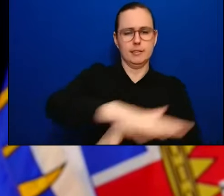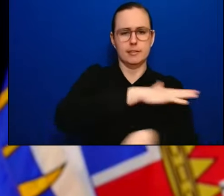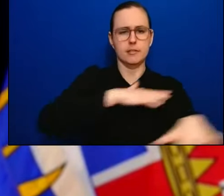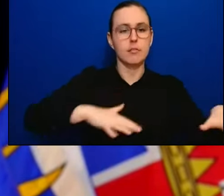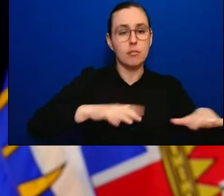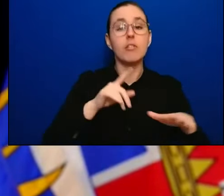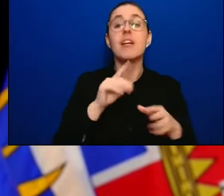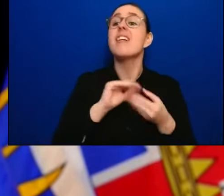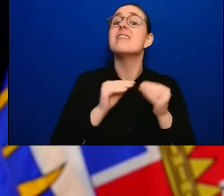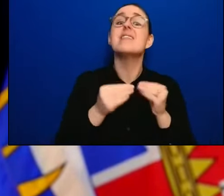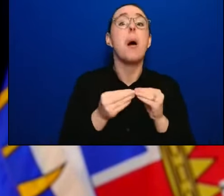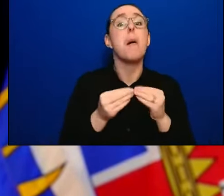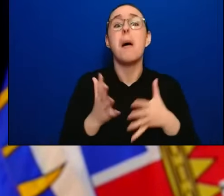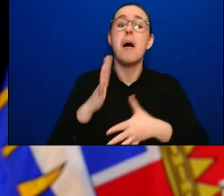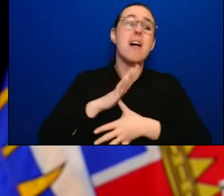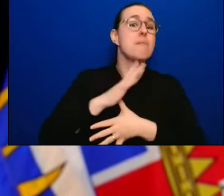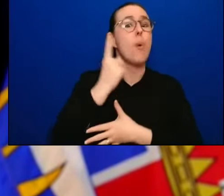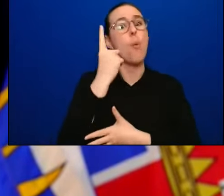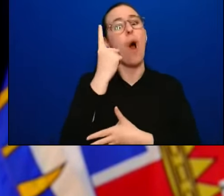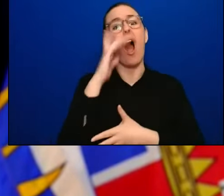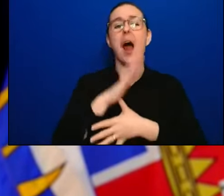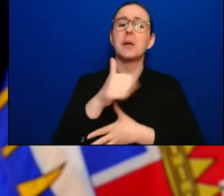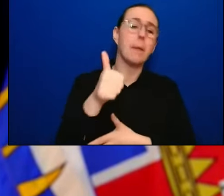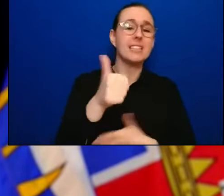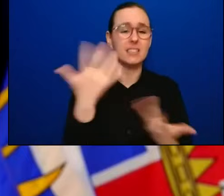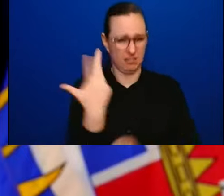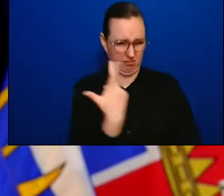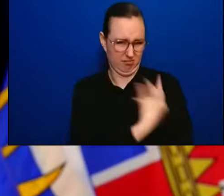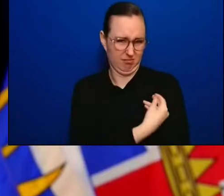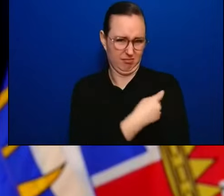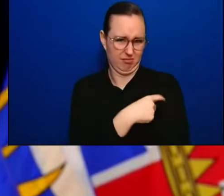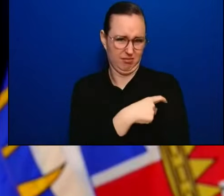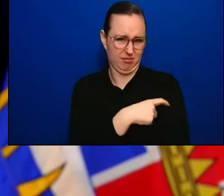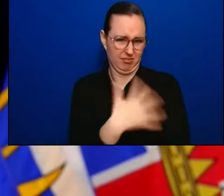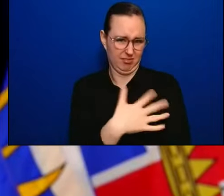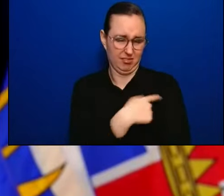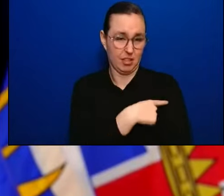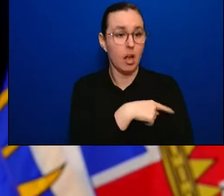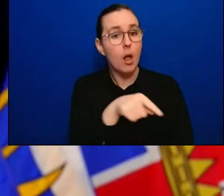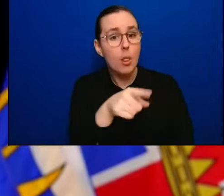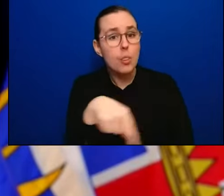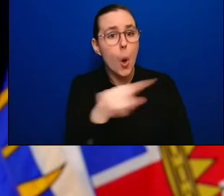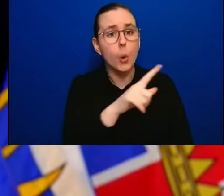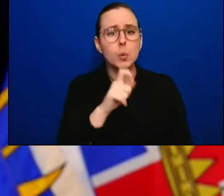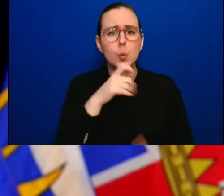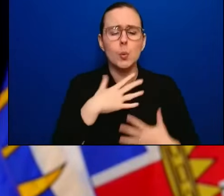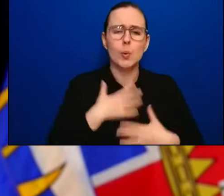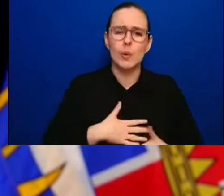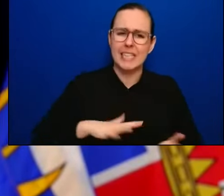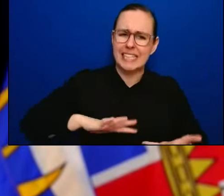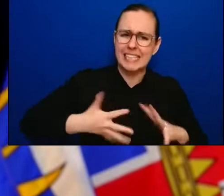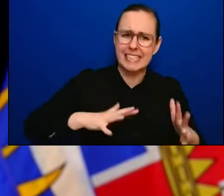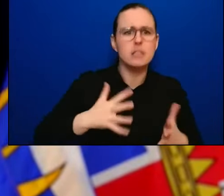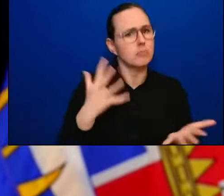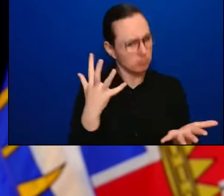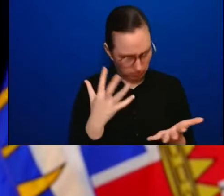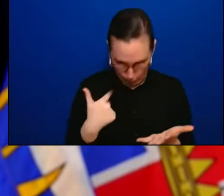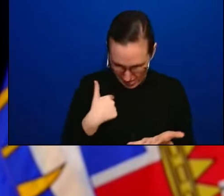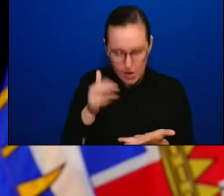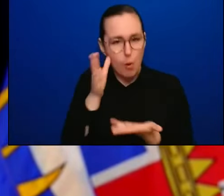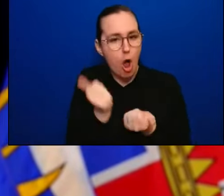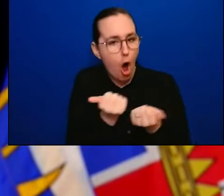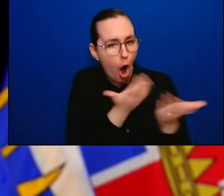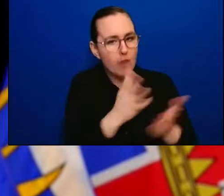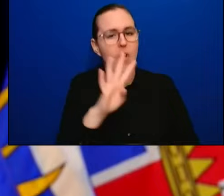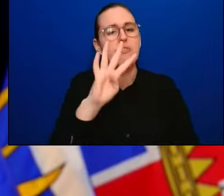as an individual. There's a fourth dose available for those who are most at risk and we know that that makes a difference. So that's an